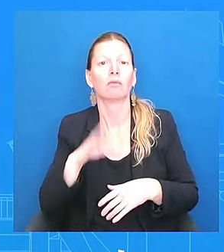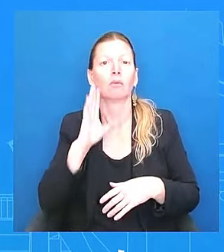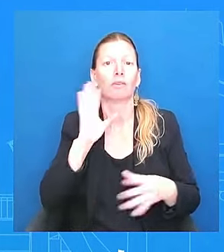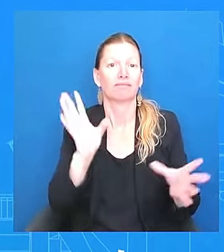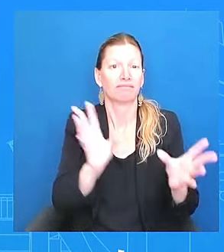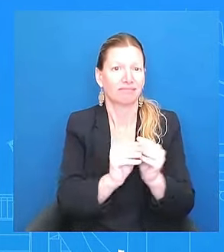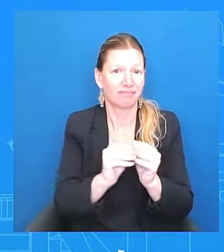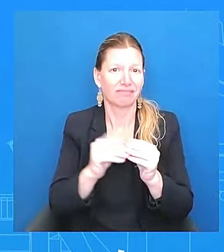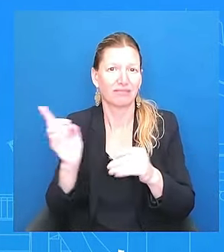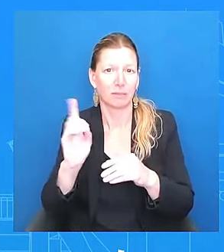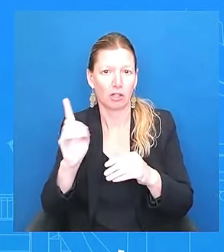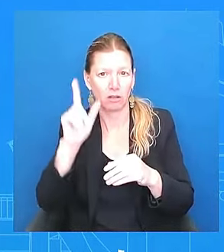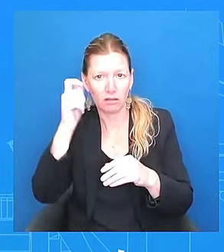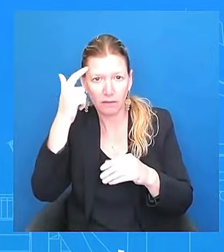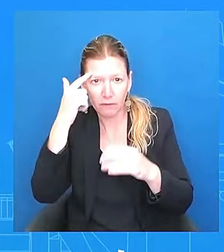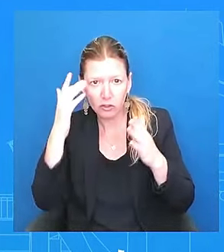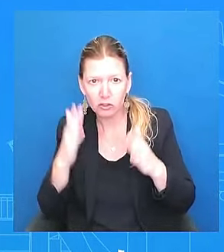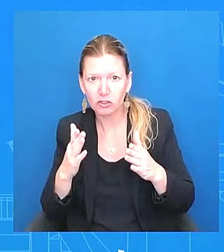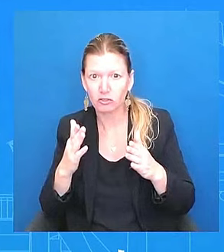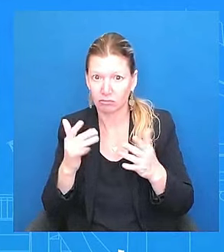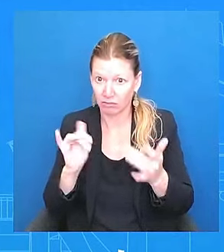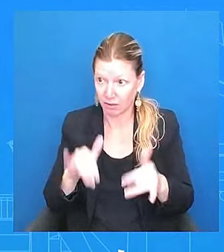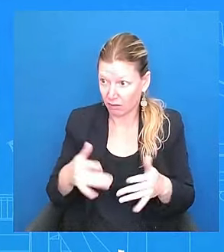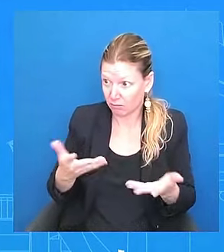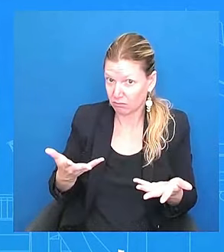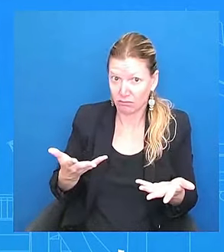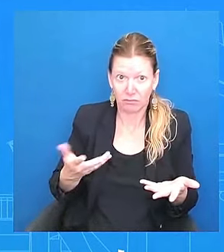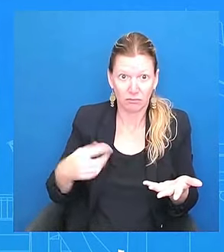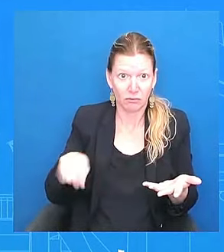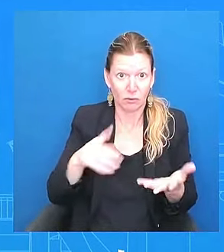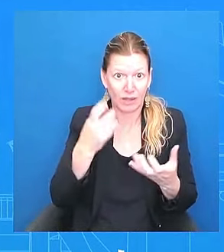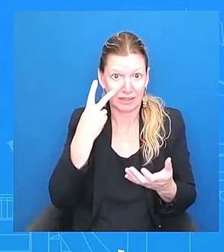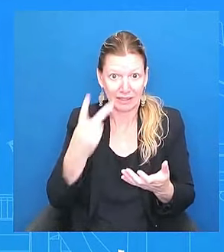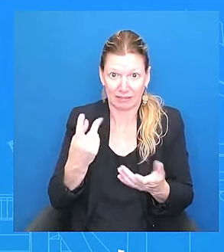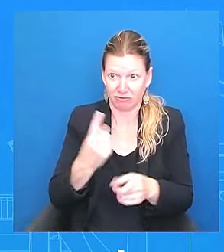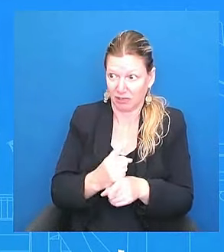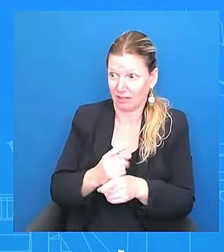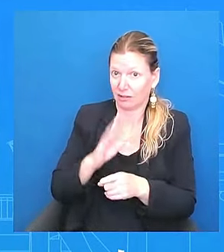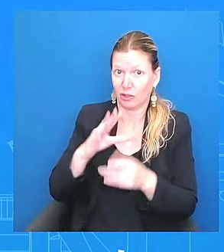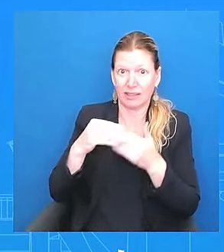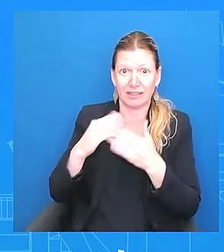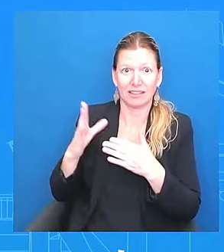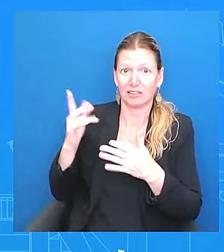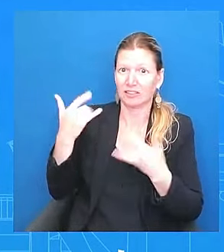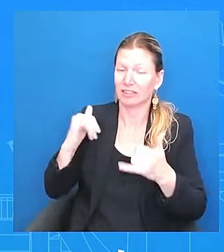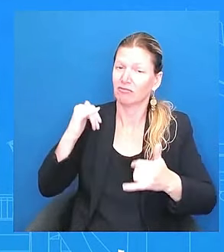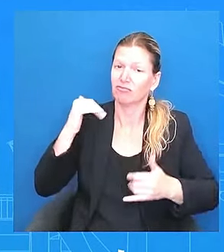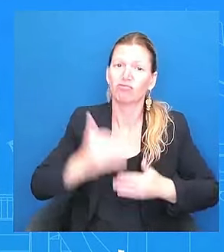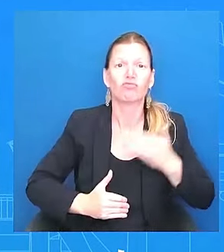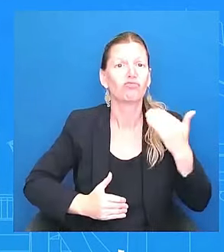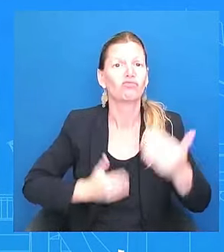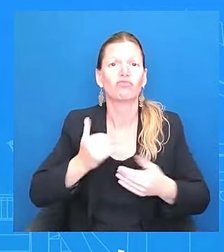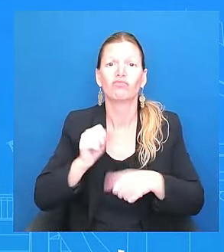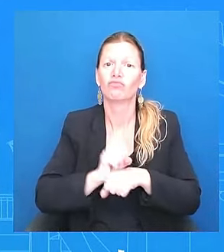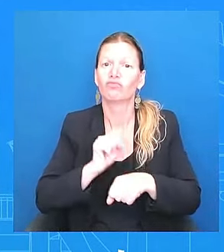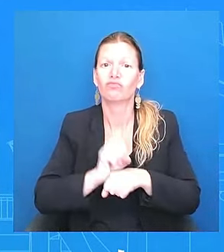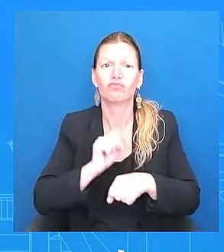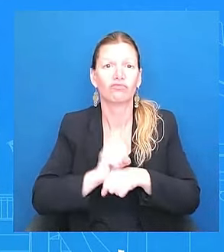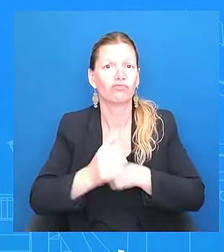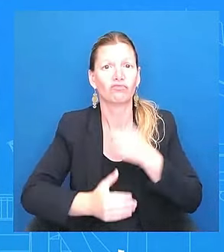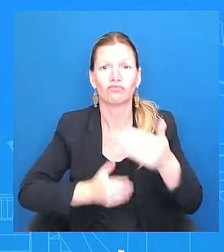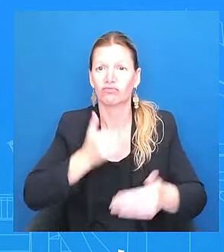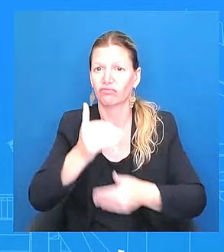with you? Ms. what I can say, what I can say is that he wants to move forward. That's what he wants to do. He wants to move forward. Acknowledge, right?